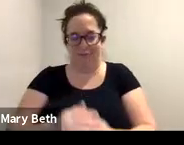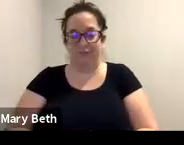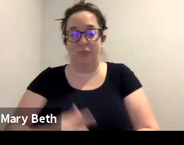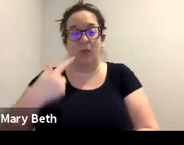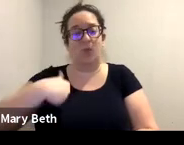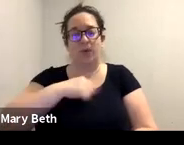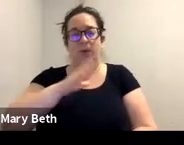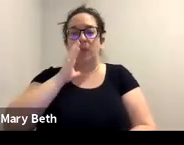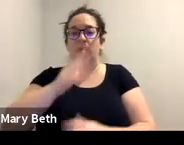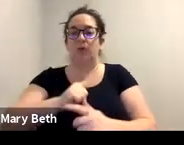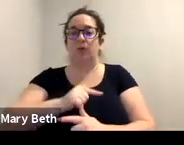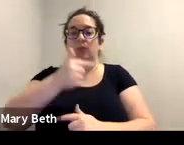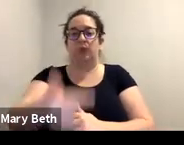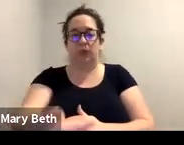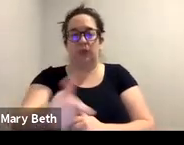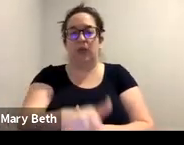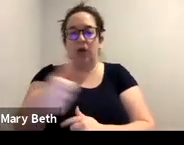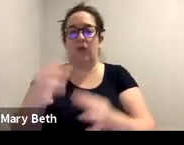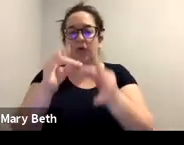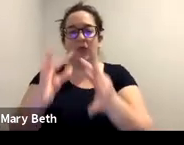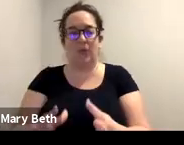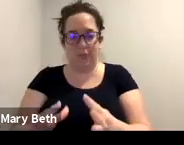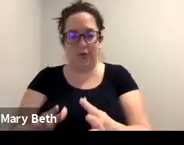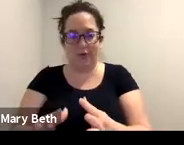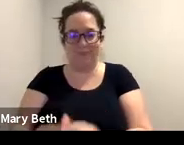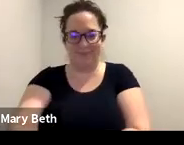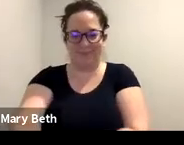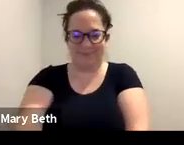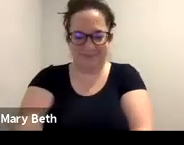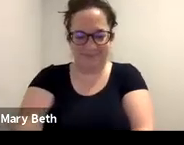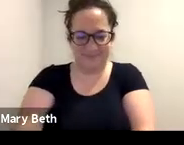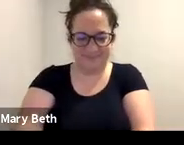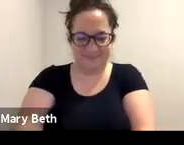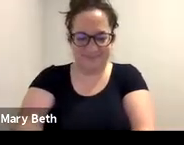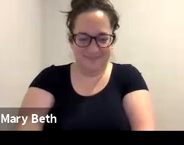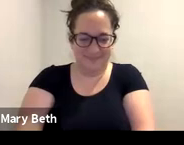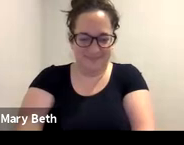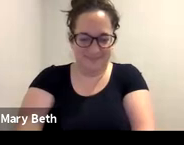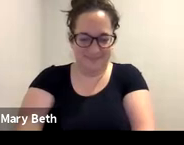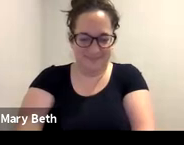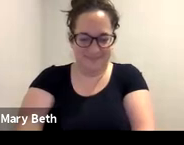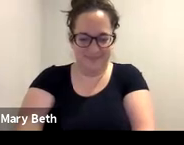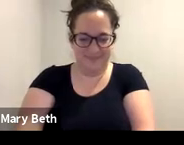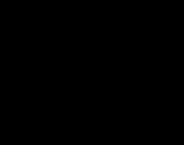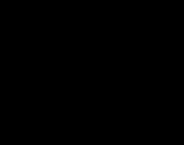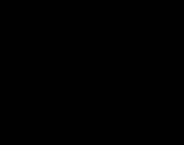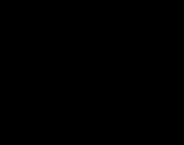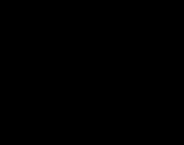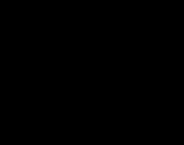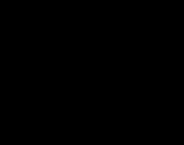Because first of all, from the client, we believe it improves their experience in receiving services